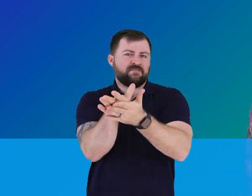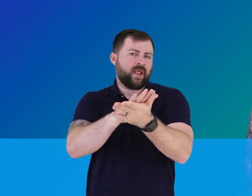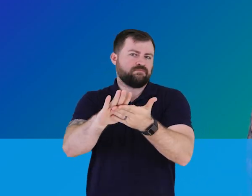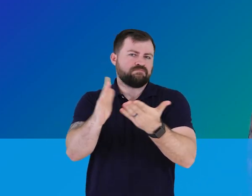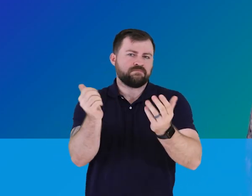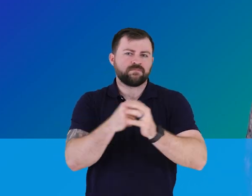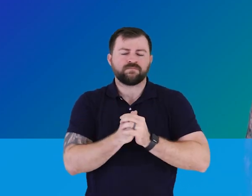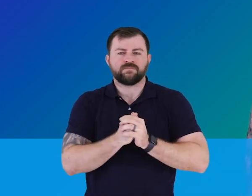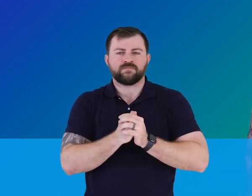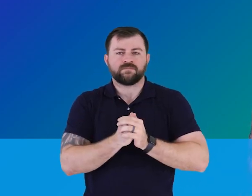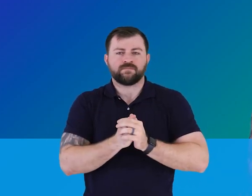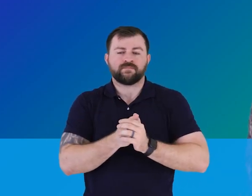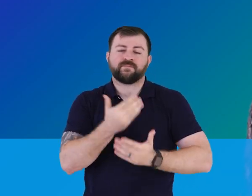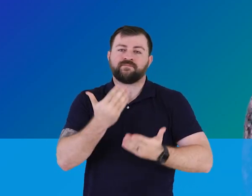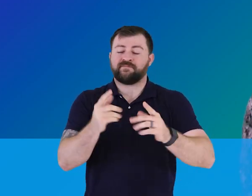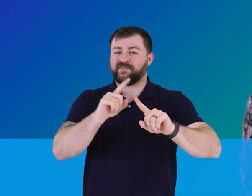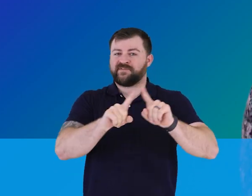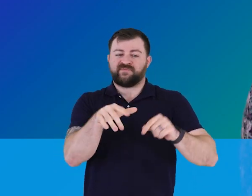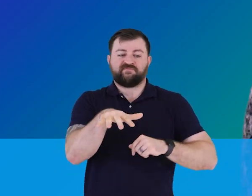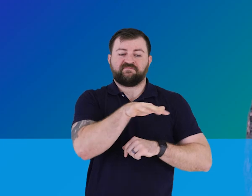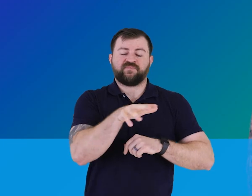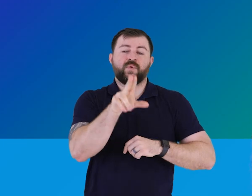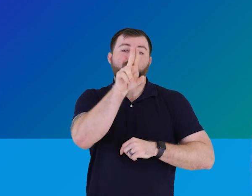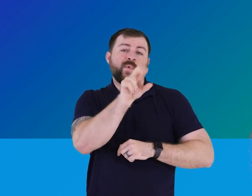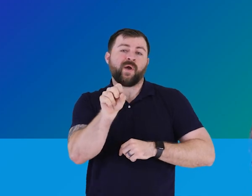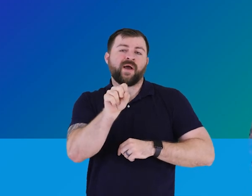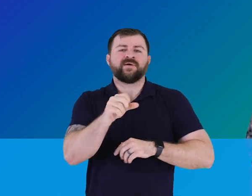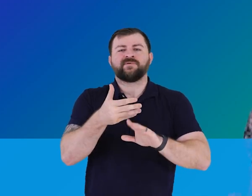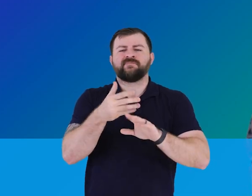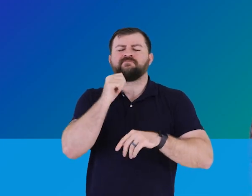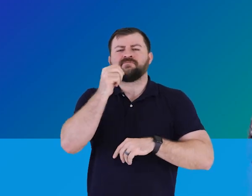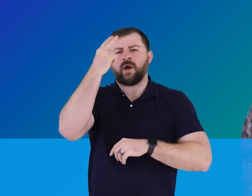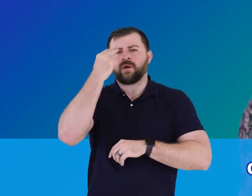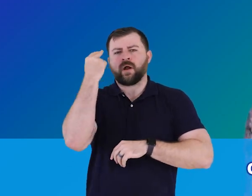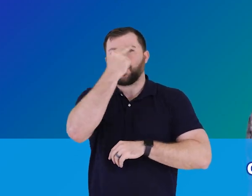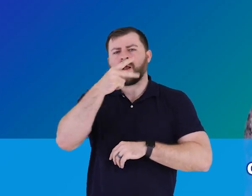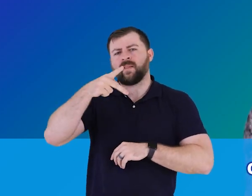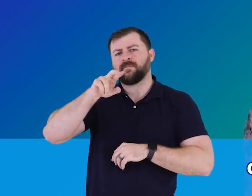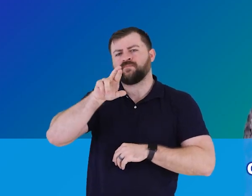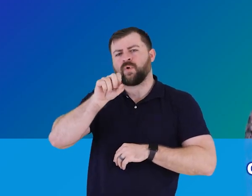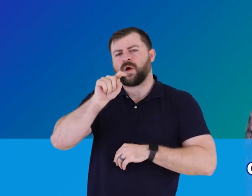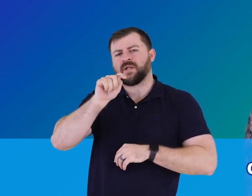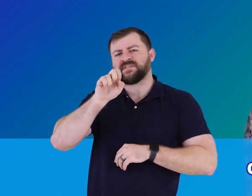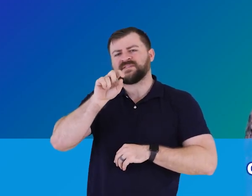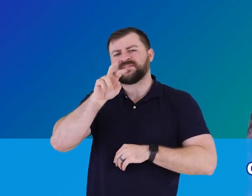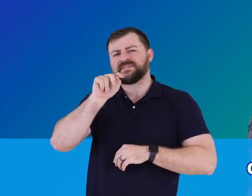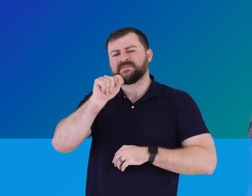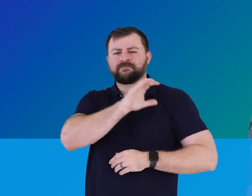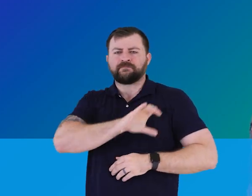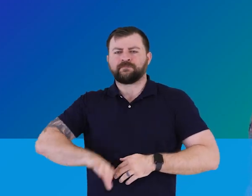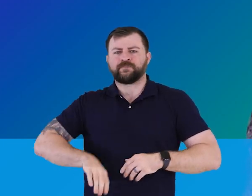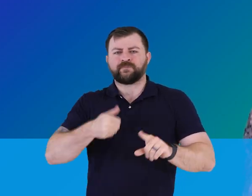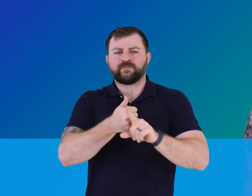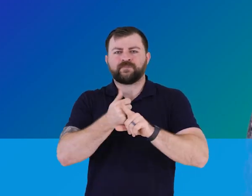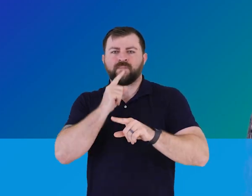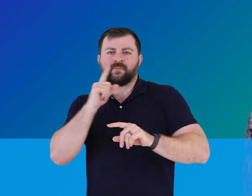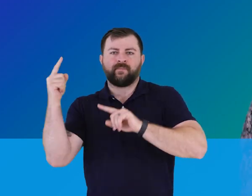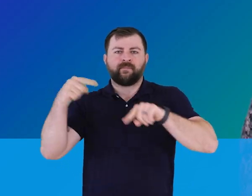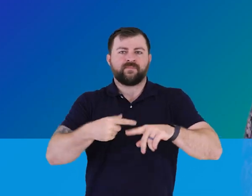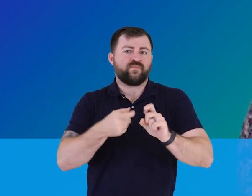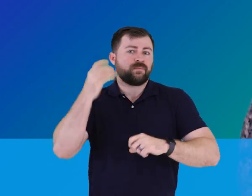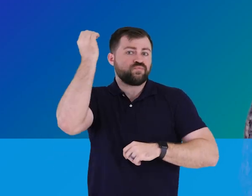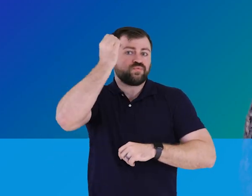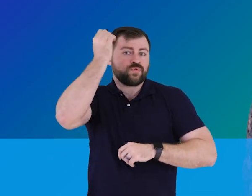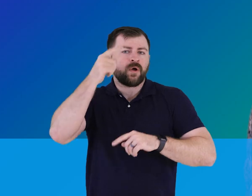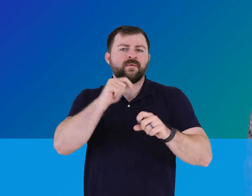polite. This can be quite different in the US where the Protestant values of the early European settlers gave added weight